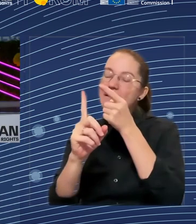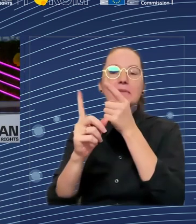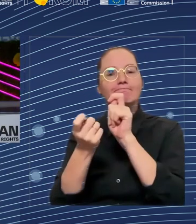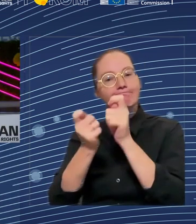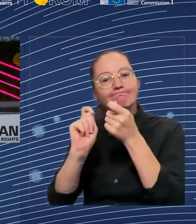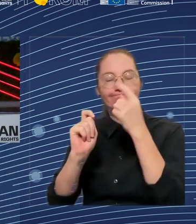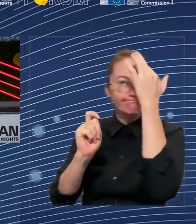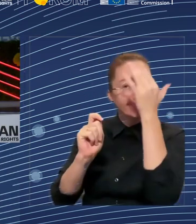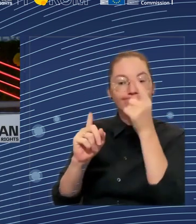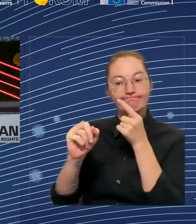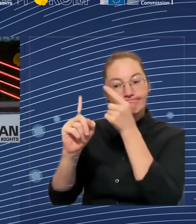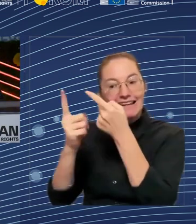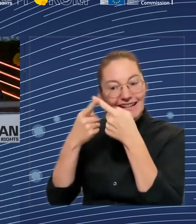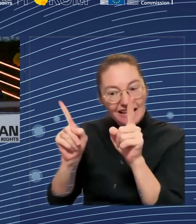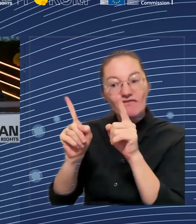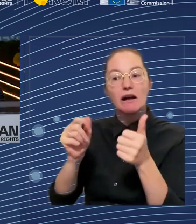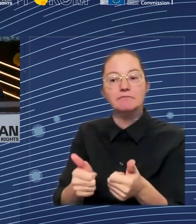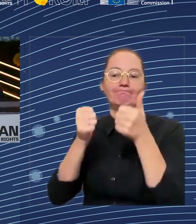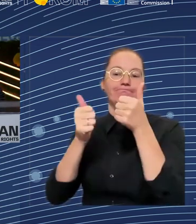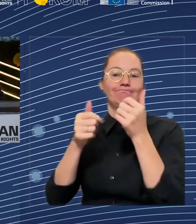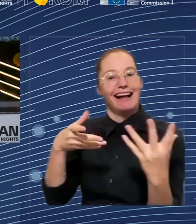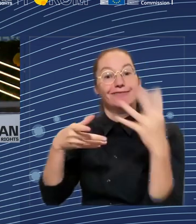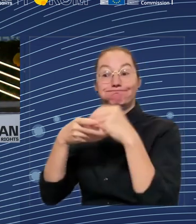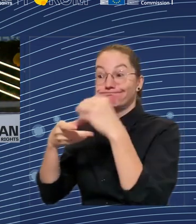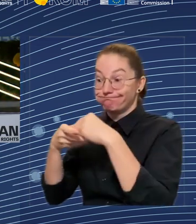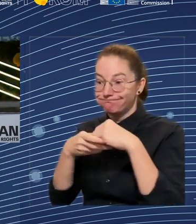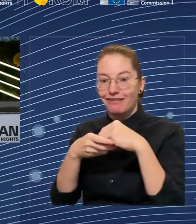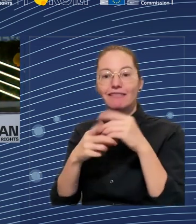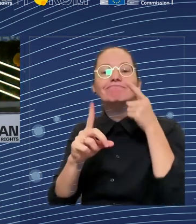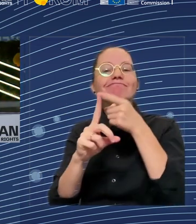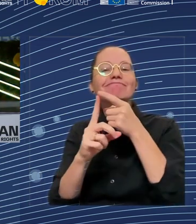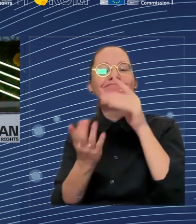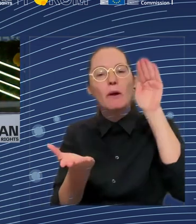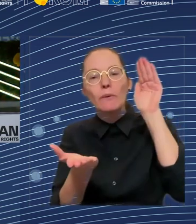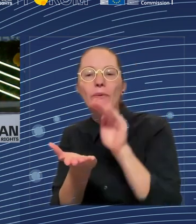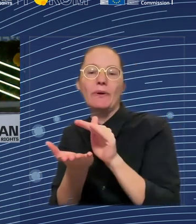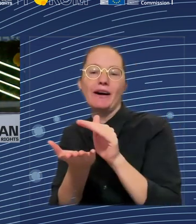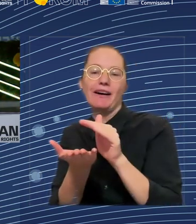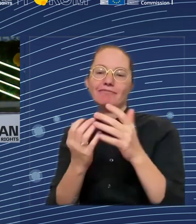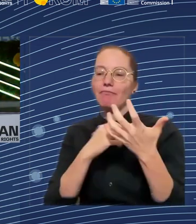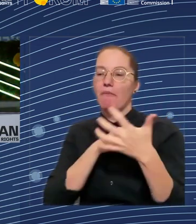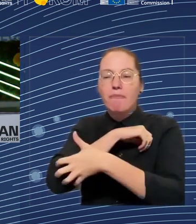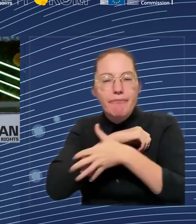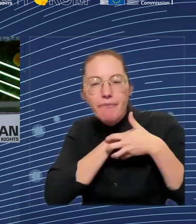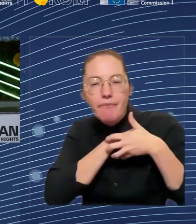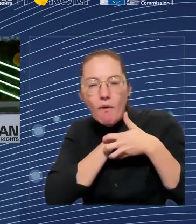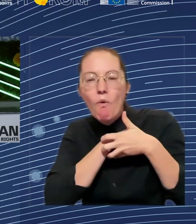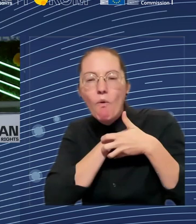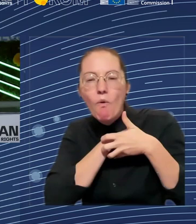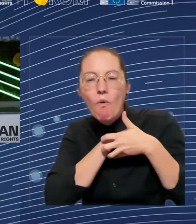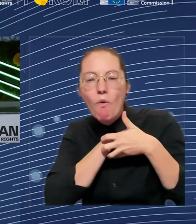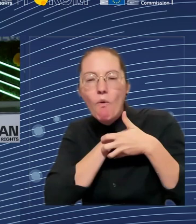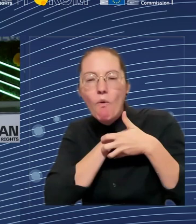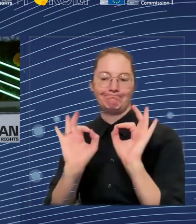there are sometimes hiring and wage subsidies, we also have this as part of our recommendation on ensuring that the green transition is fair, so that